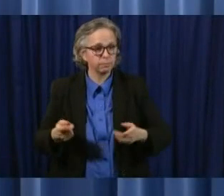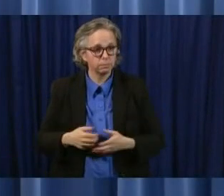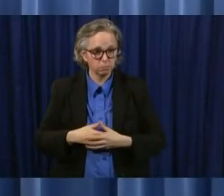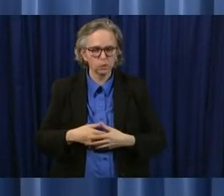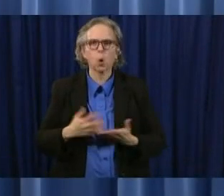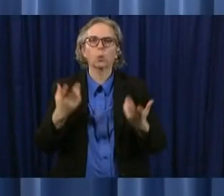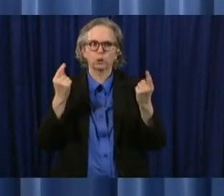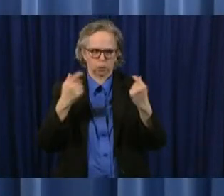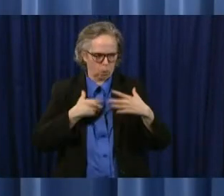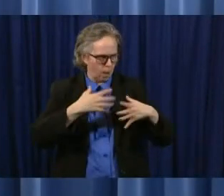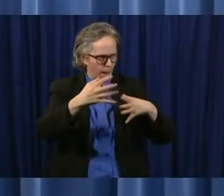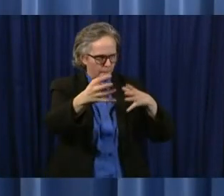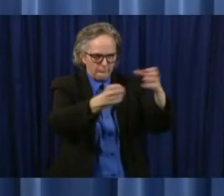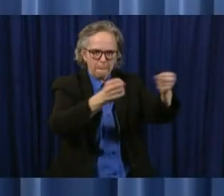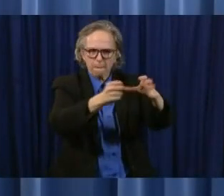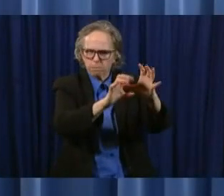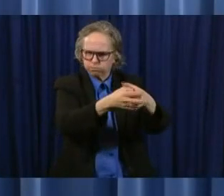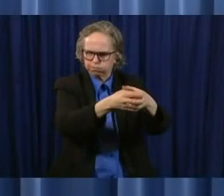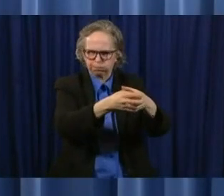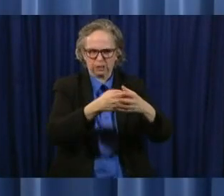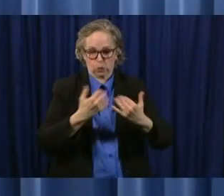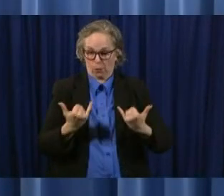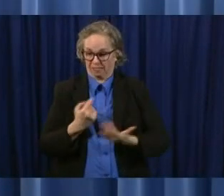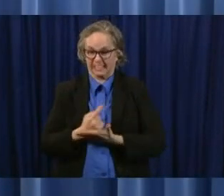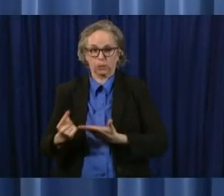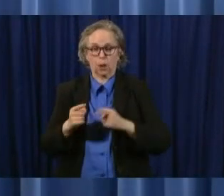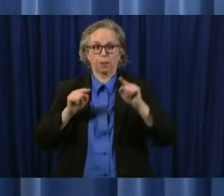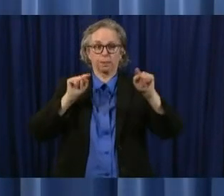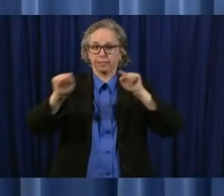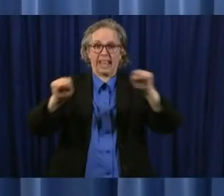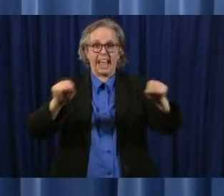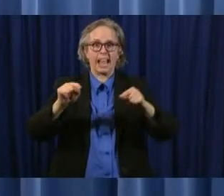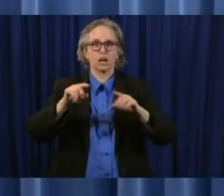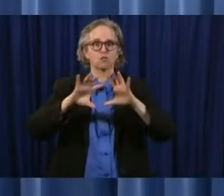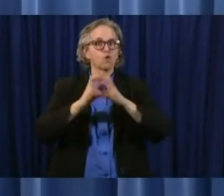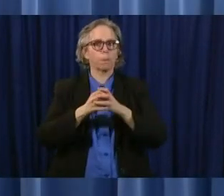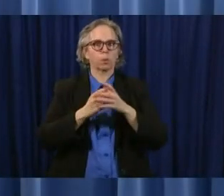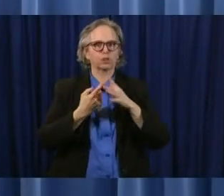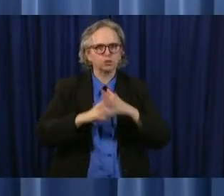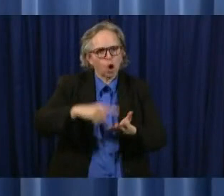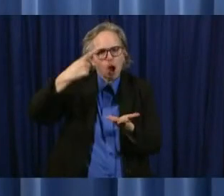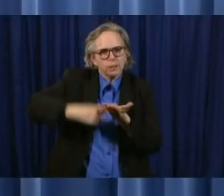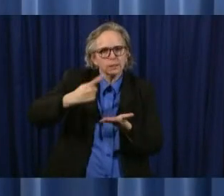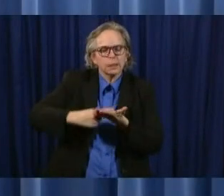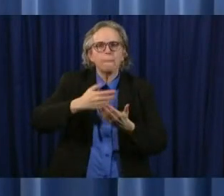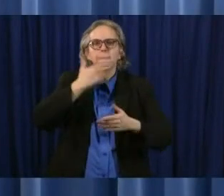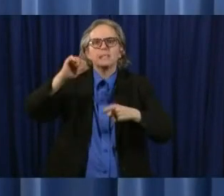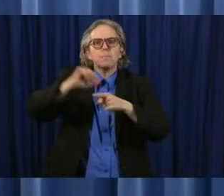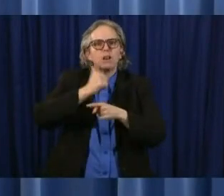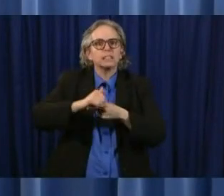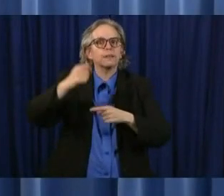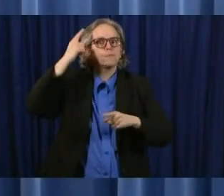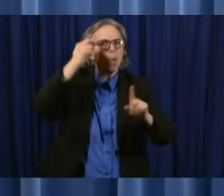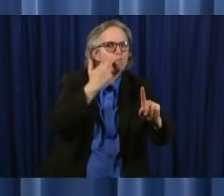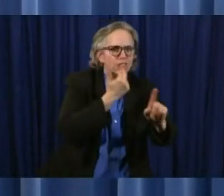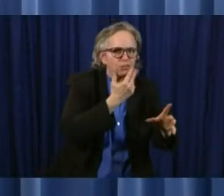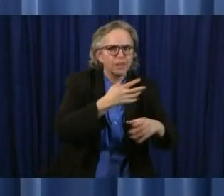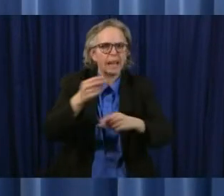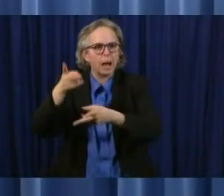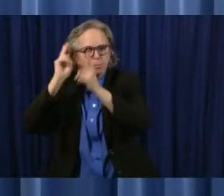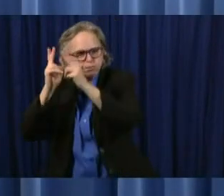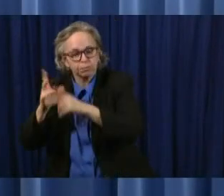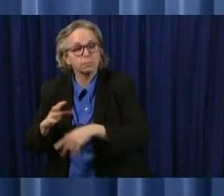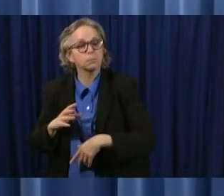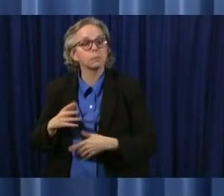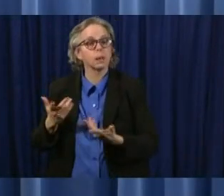this week start some discussions look at best practices we'll have some health people involved in that as well uh and come